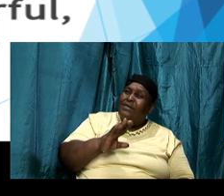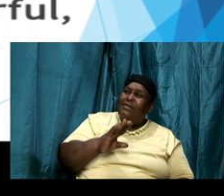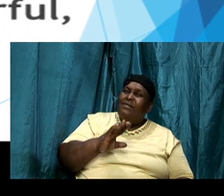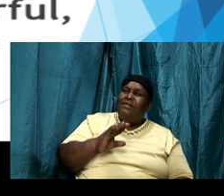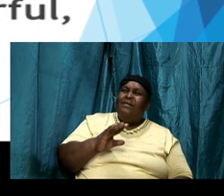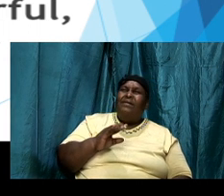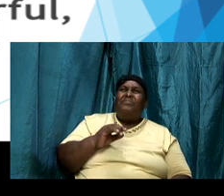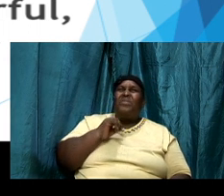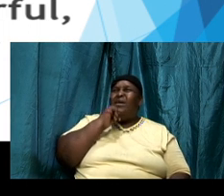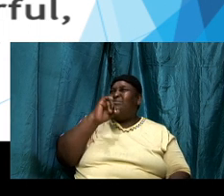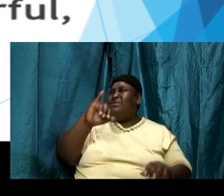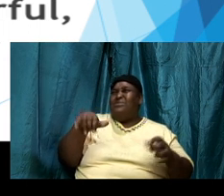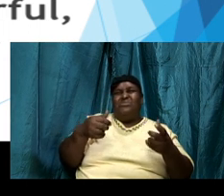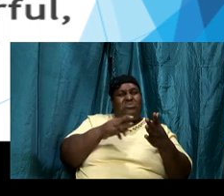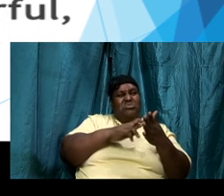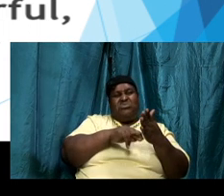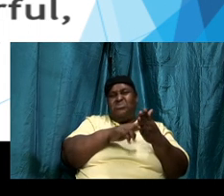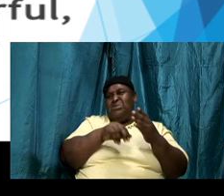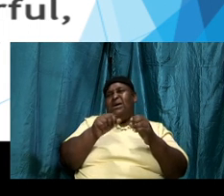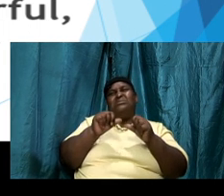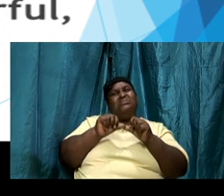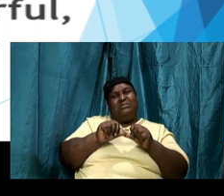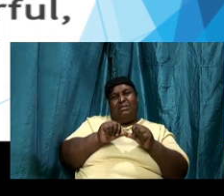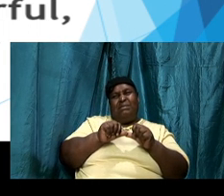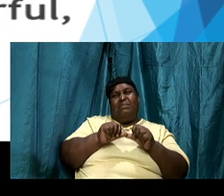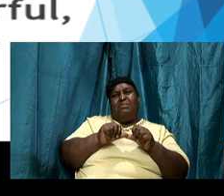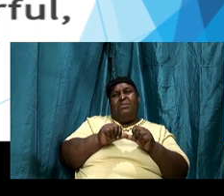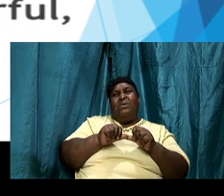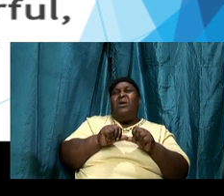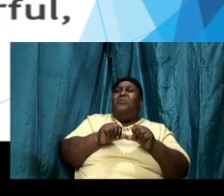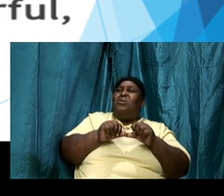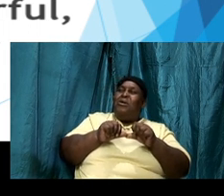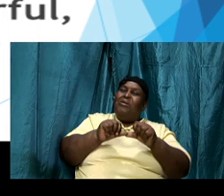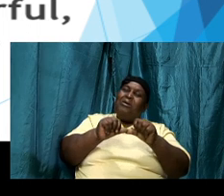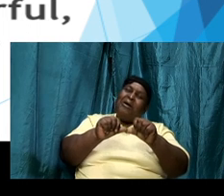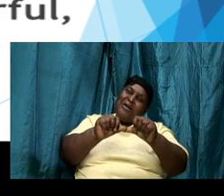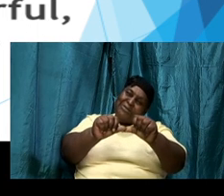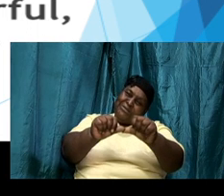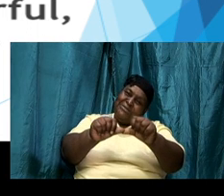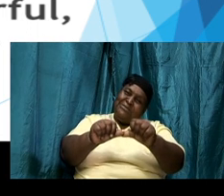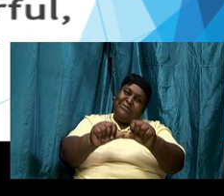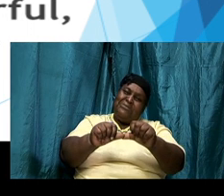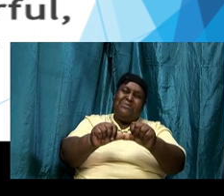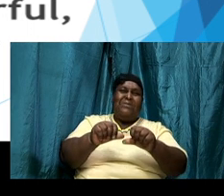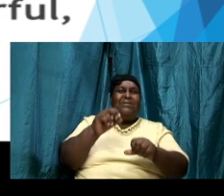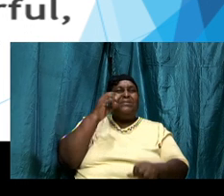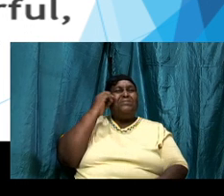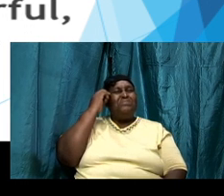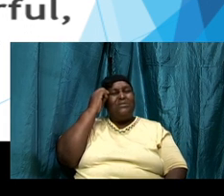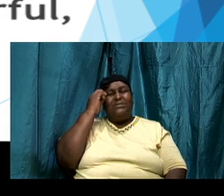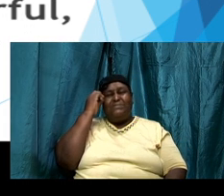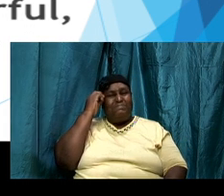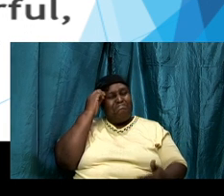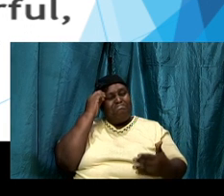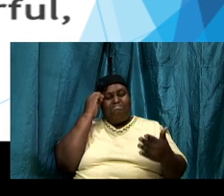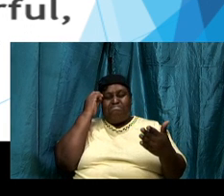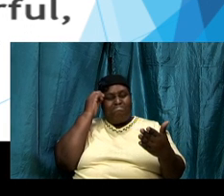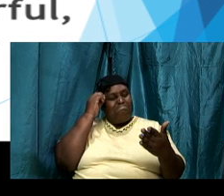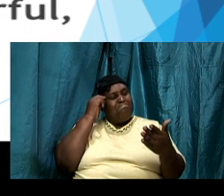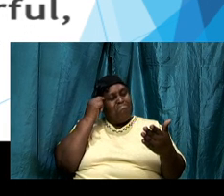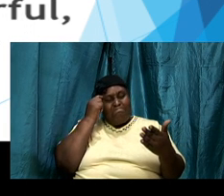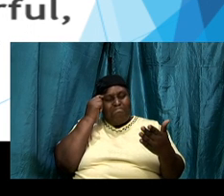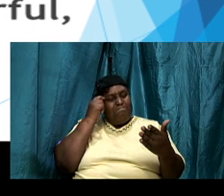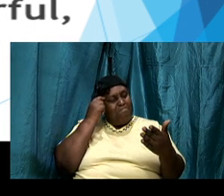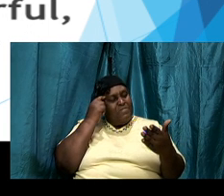read and stay there we are going to move on and meditate and as we meditate on the word